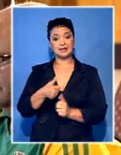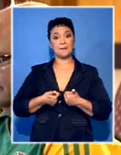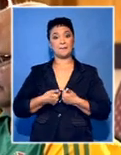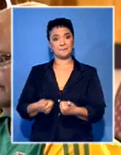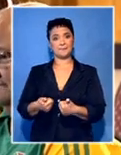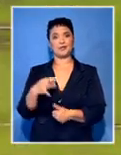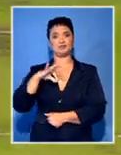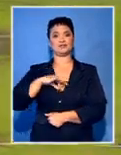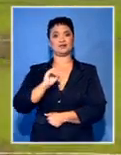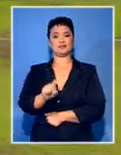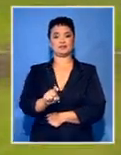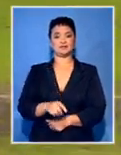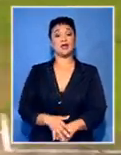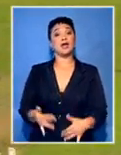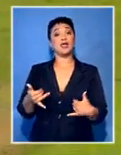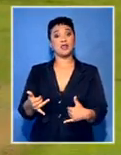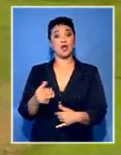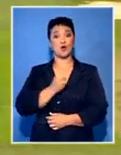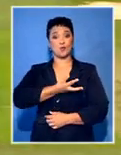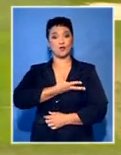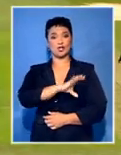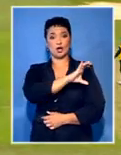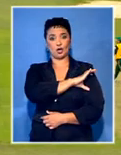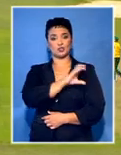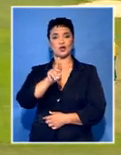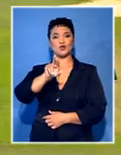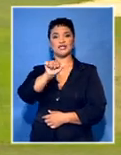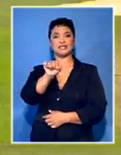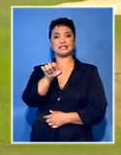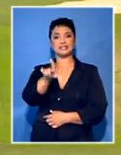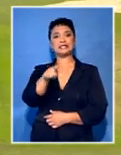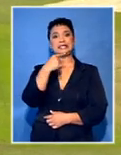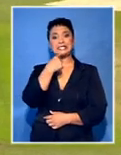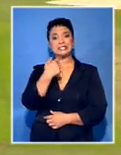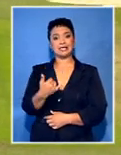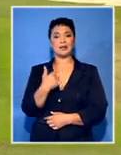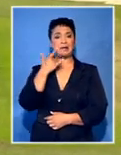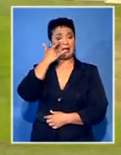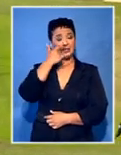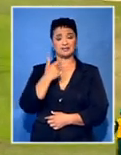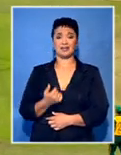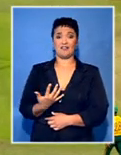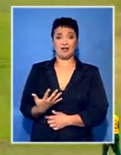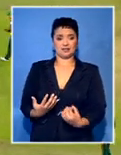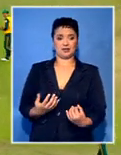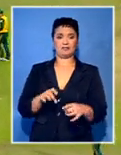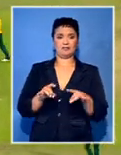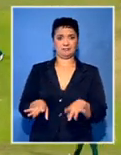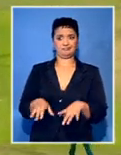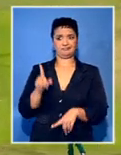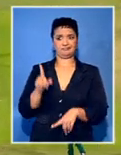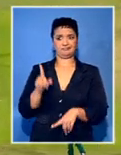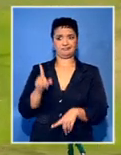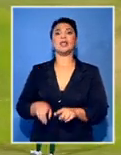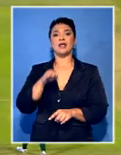journalistic privileges. Meanwhile, Proteus coach Russell Domingo is not too perturbed by South Africa's embarrassing five-wicket loss to Australia